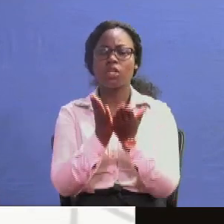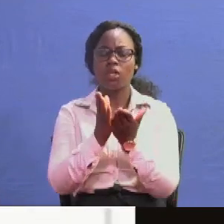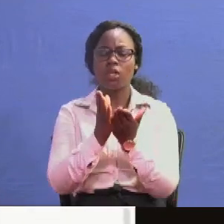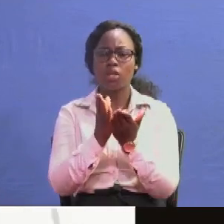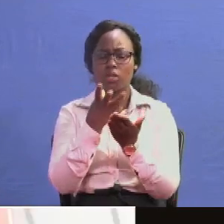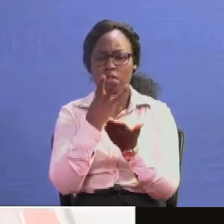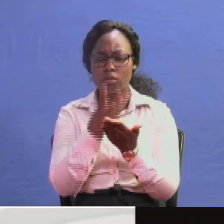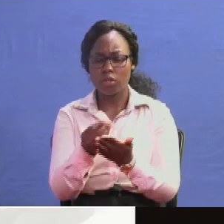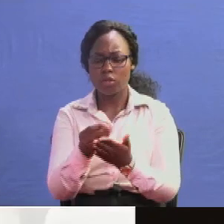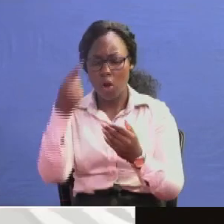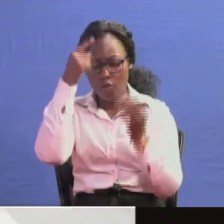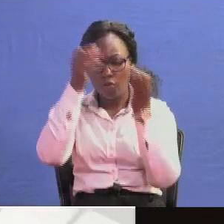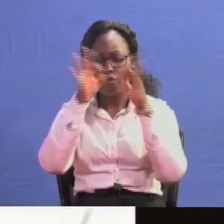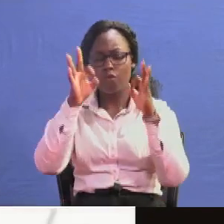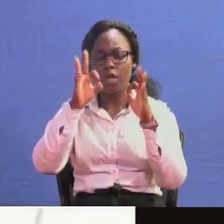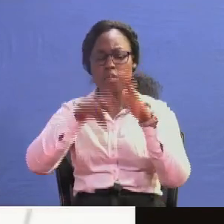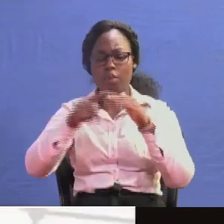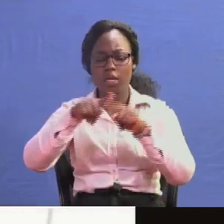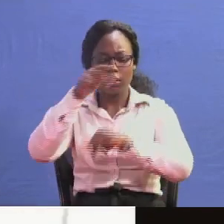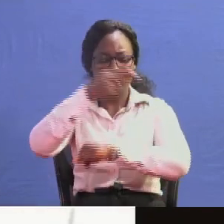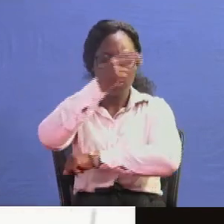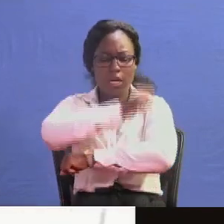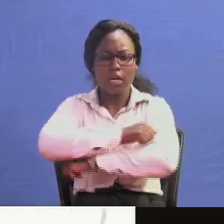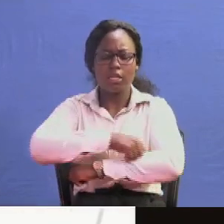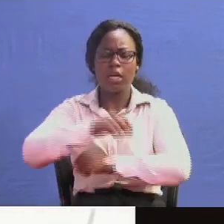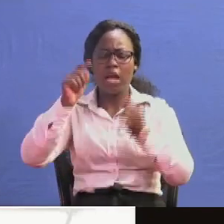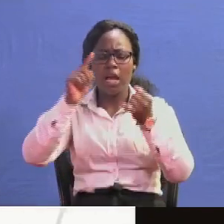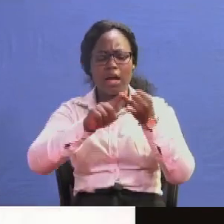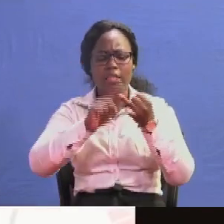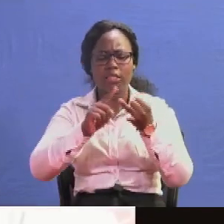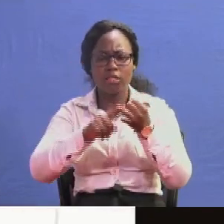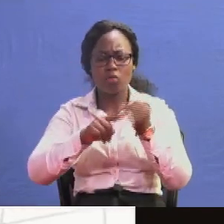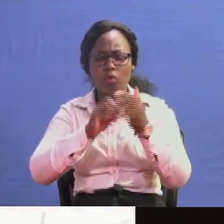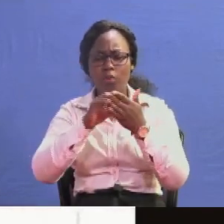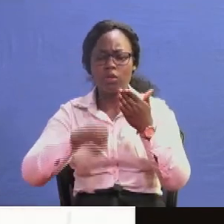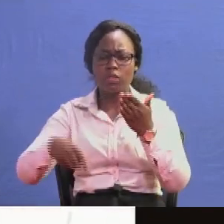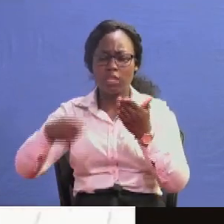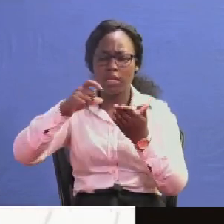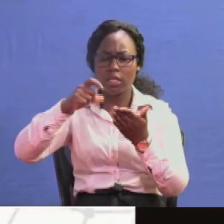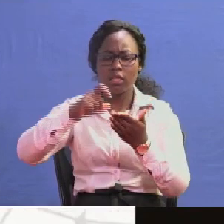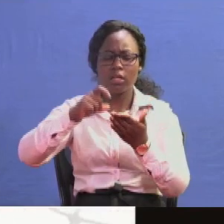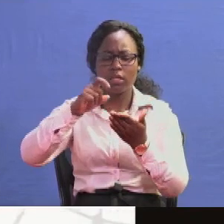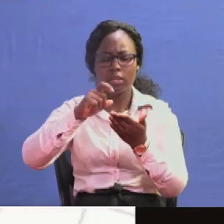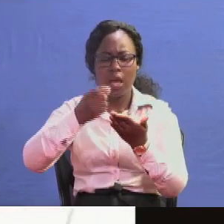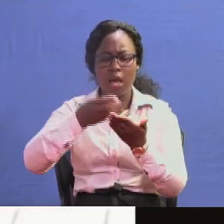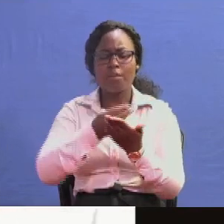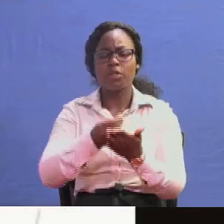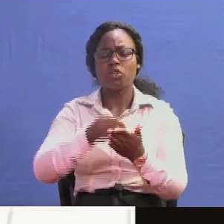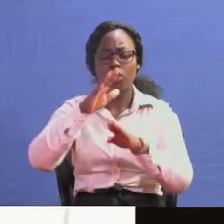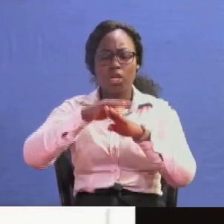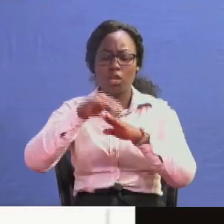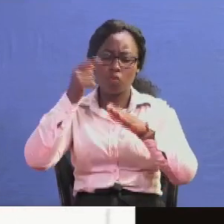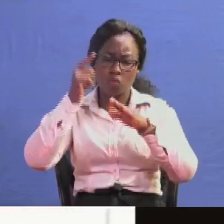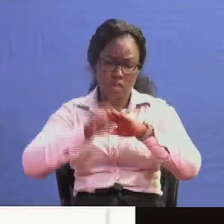on to free primary and second education and two to release this increased capitation in good time without proper funding